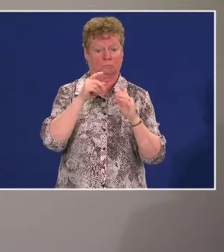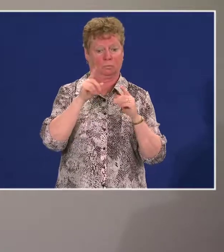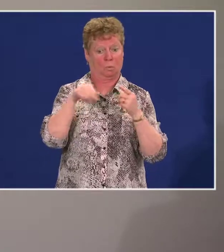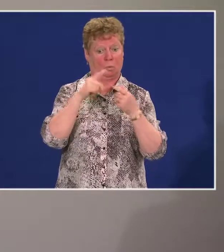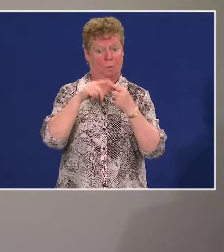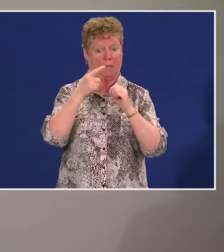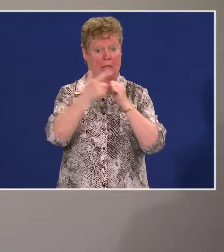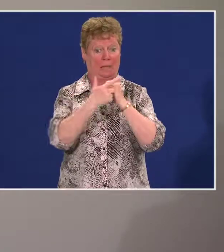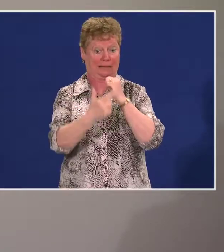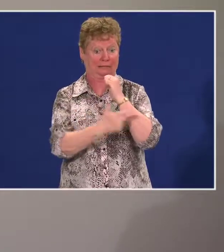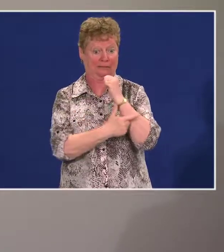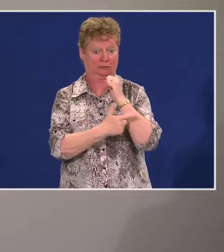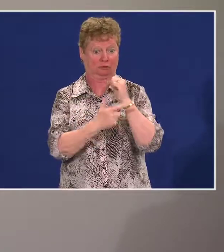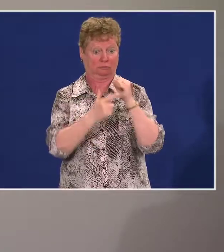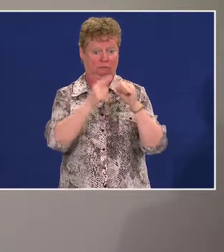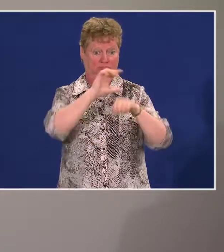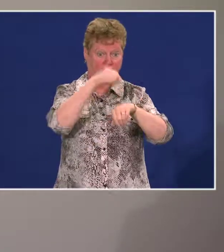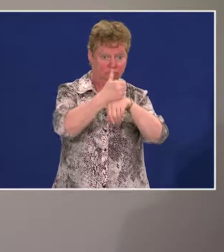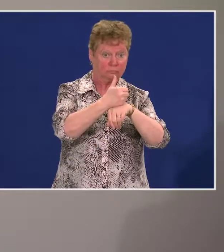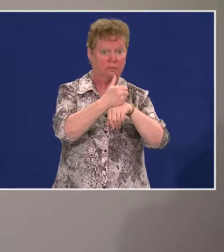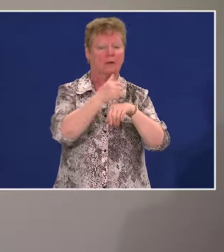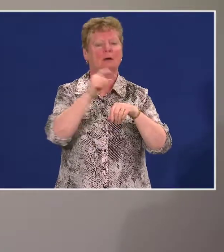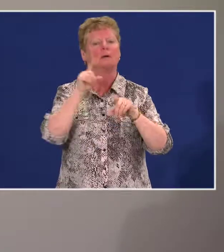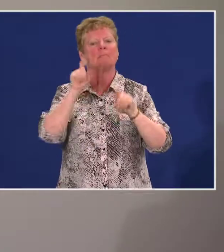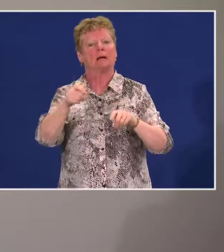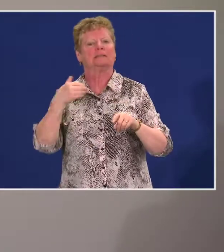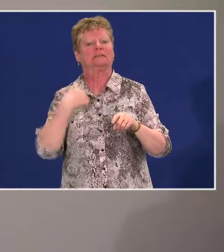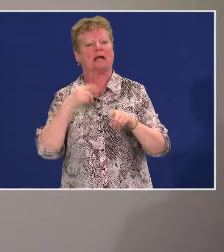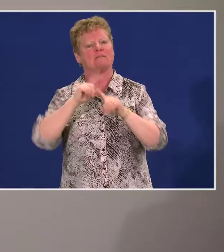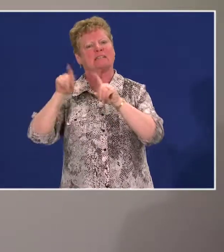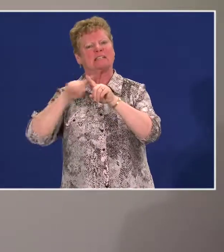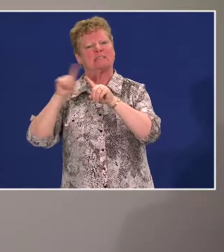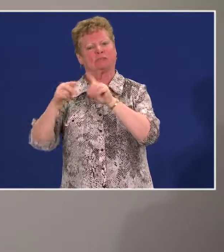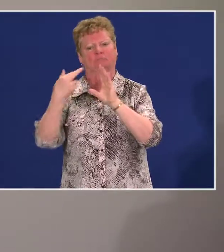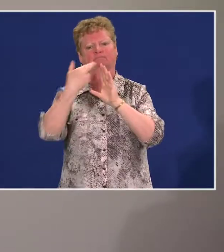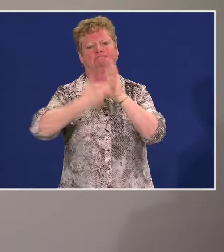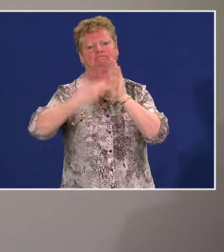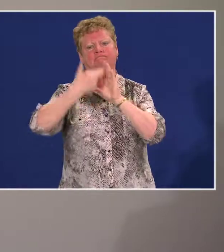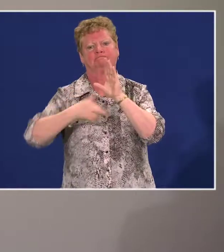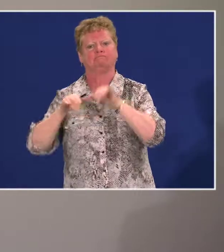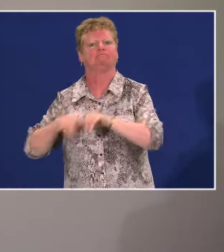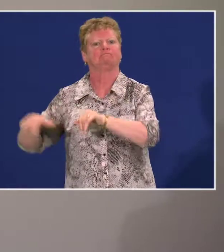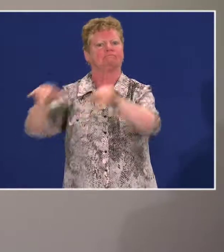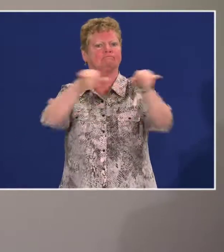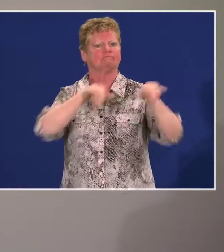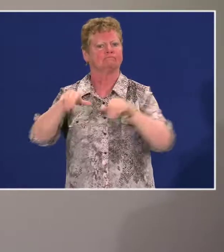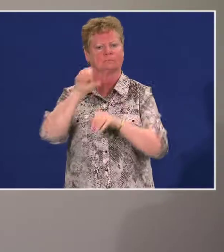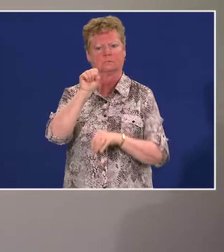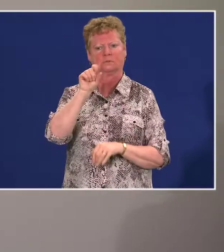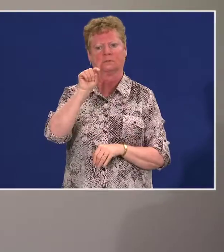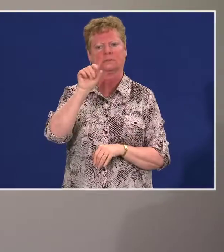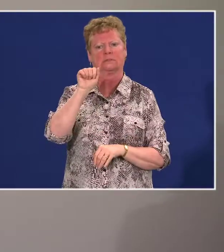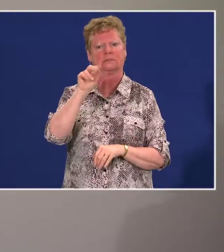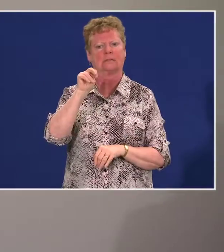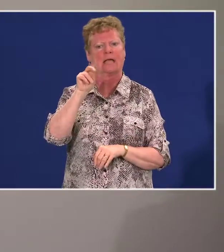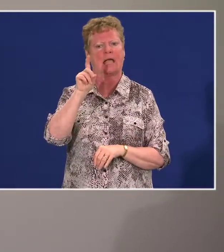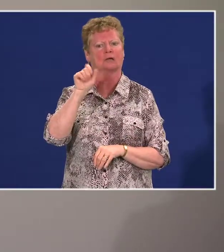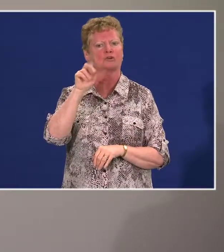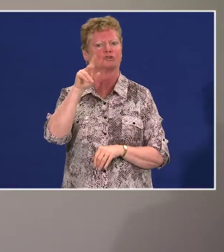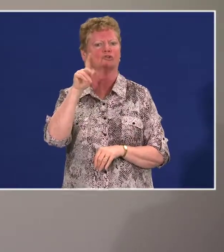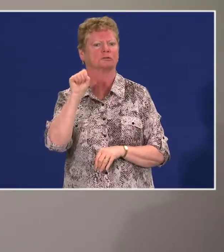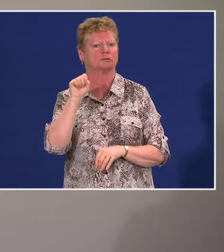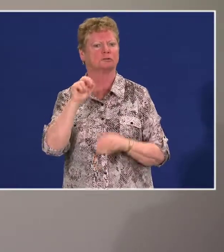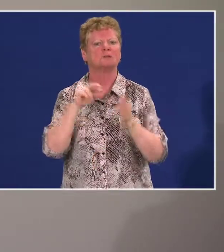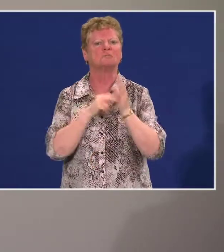is actually created, we will have to have a series of standards. And those standards are going to outline what people,